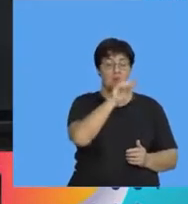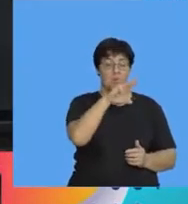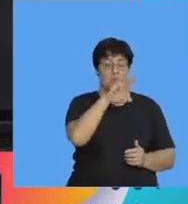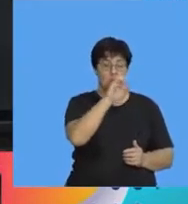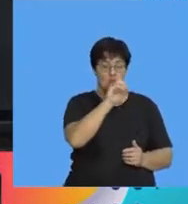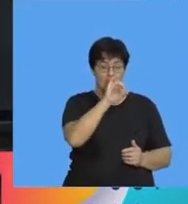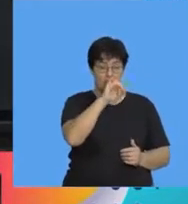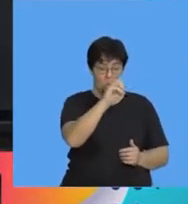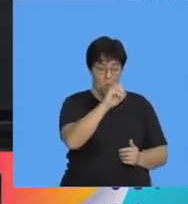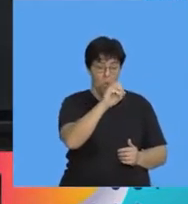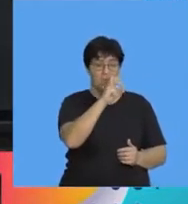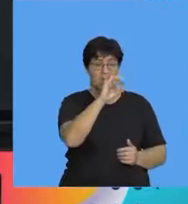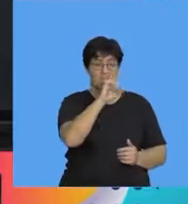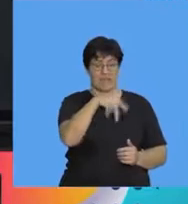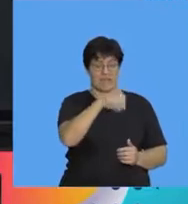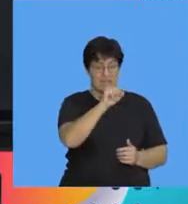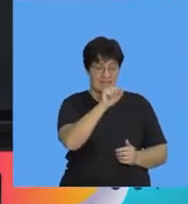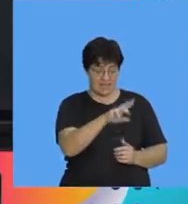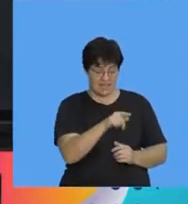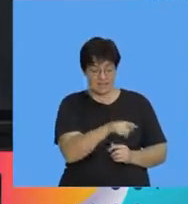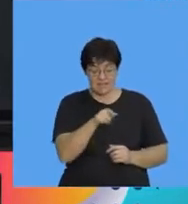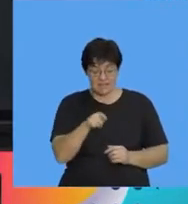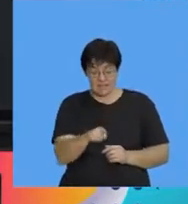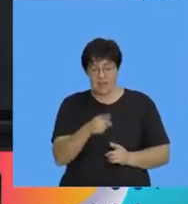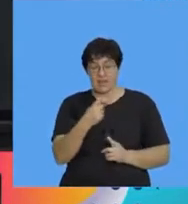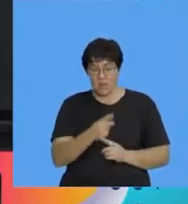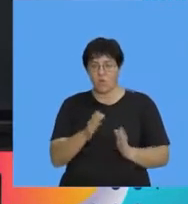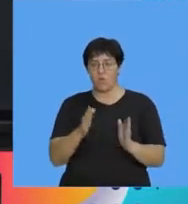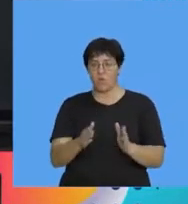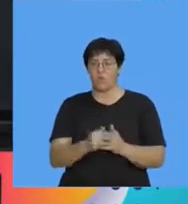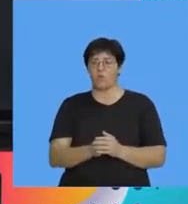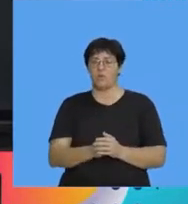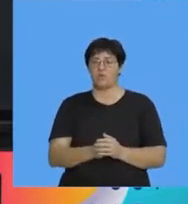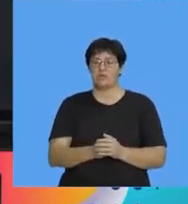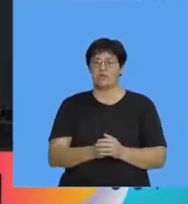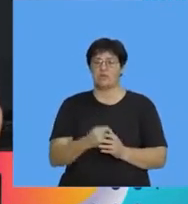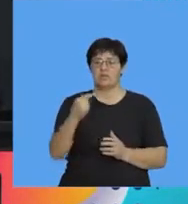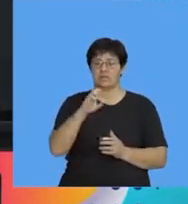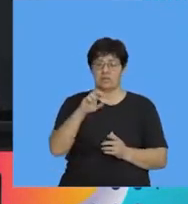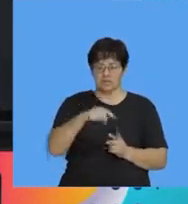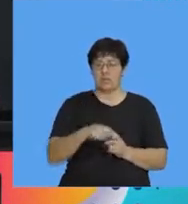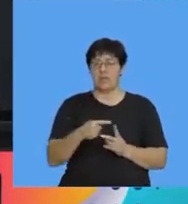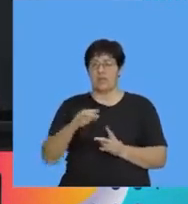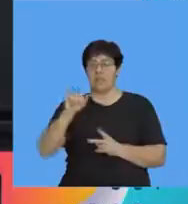now we're going to look at the next two groups right we're going to look at gymnosperms and we're going to look at